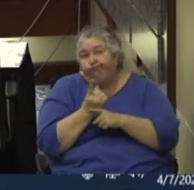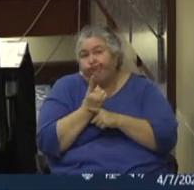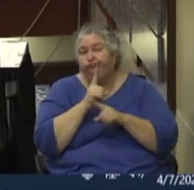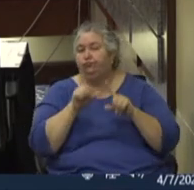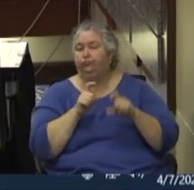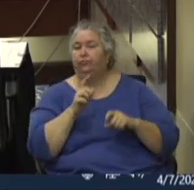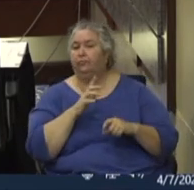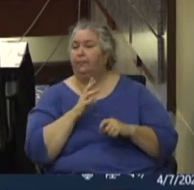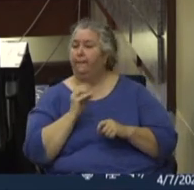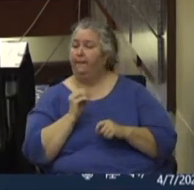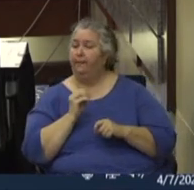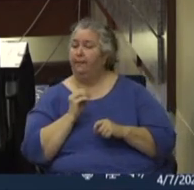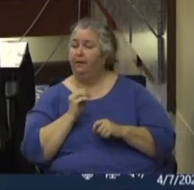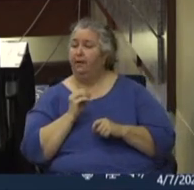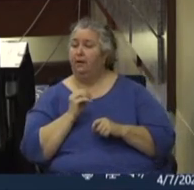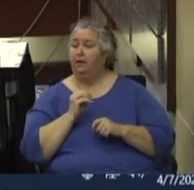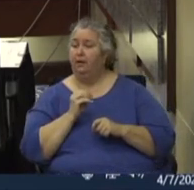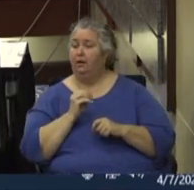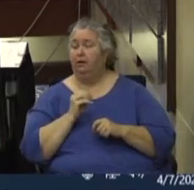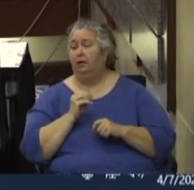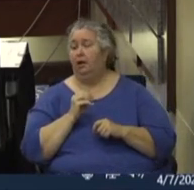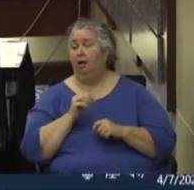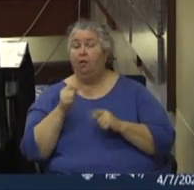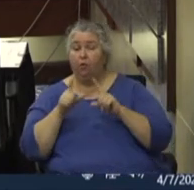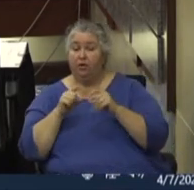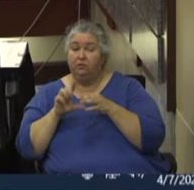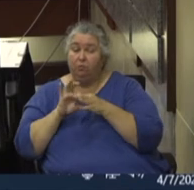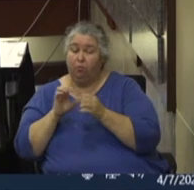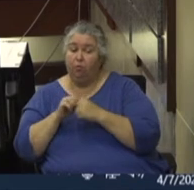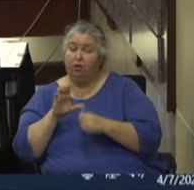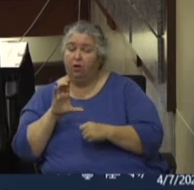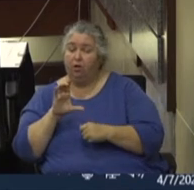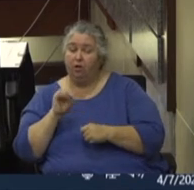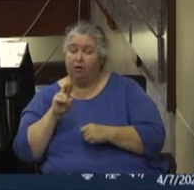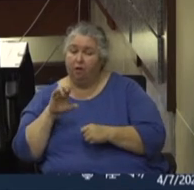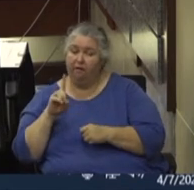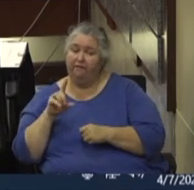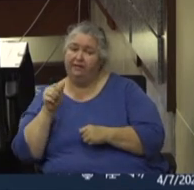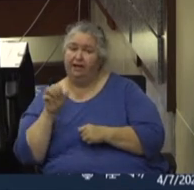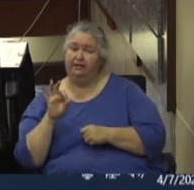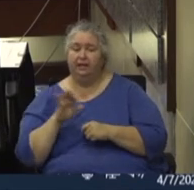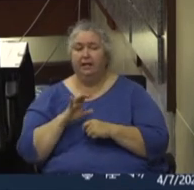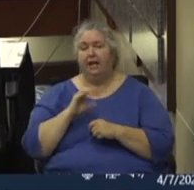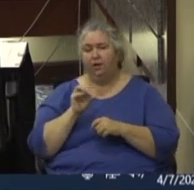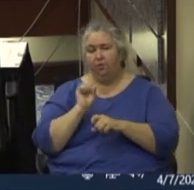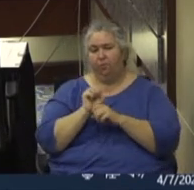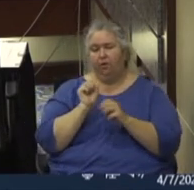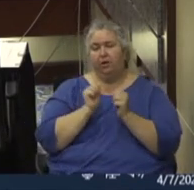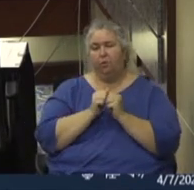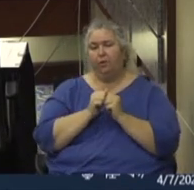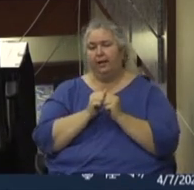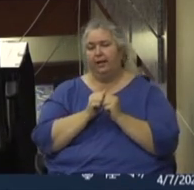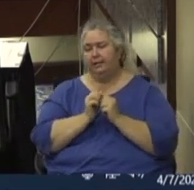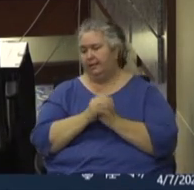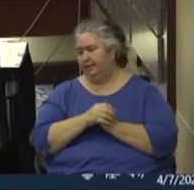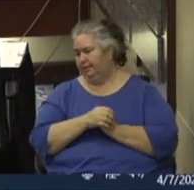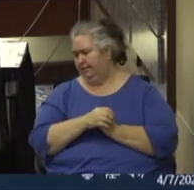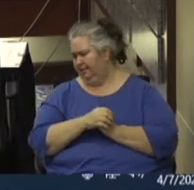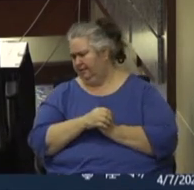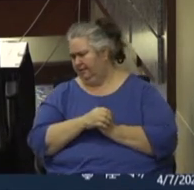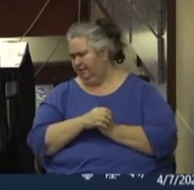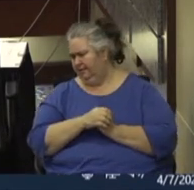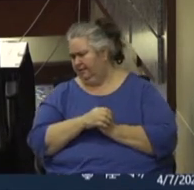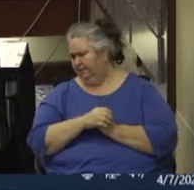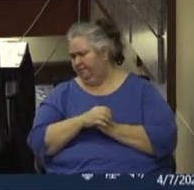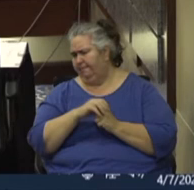the brimming questions on COVID-19. Finally, we've been working with our immigrant population to